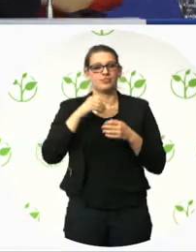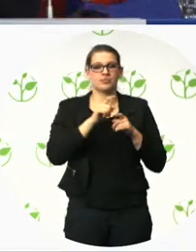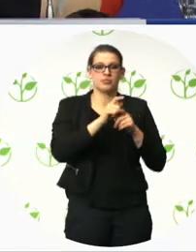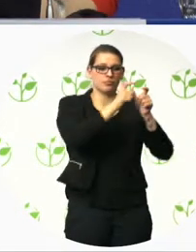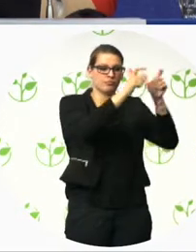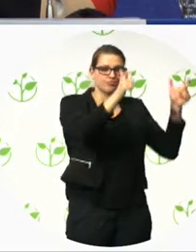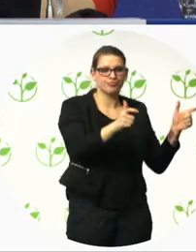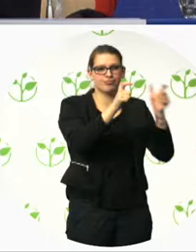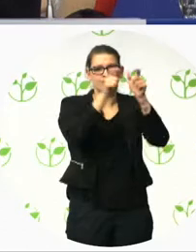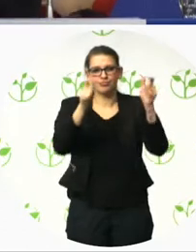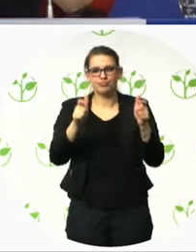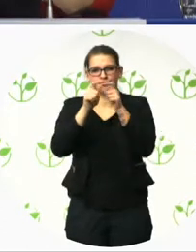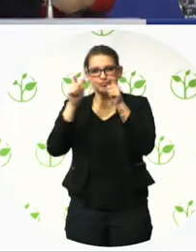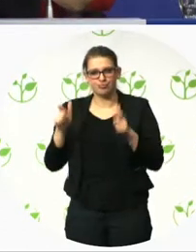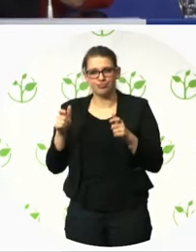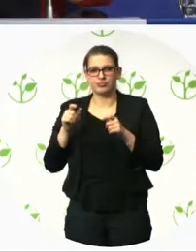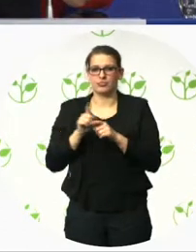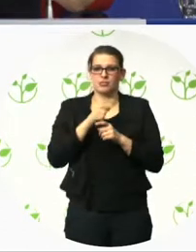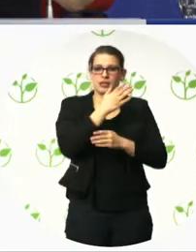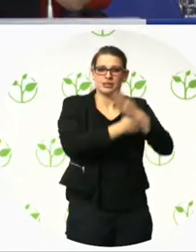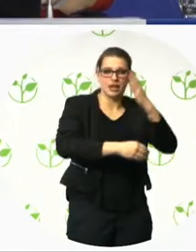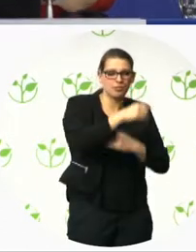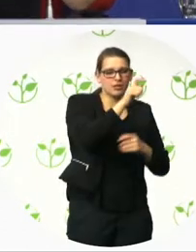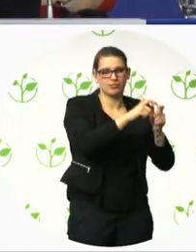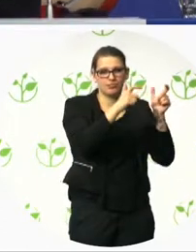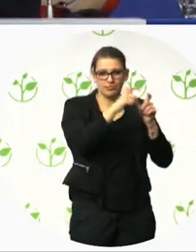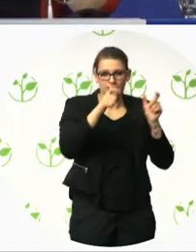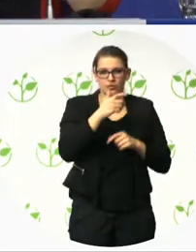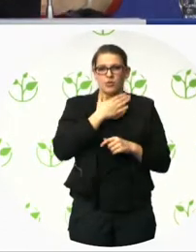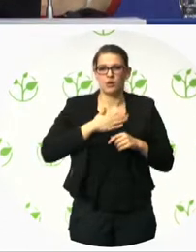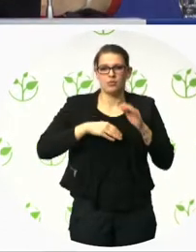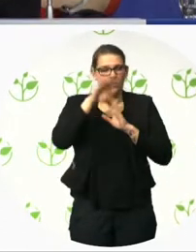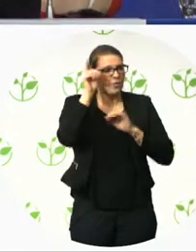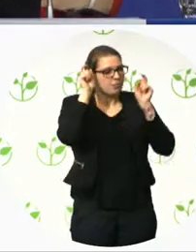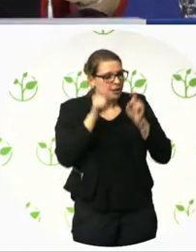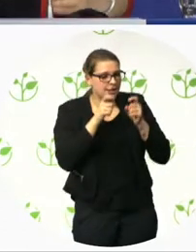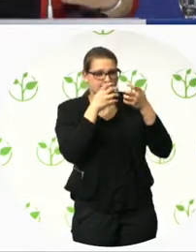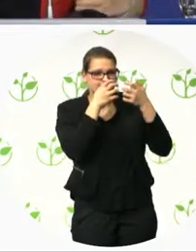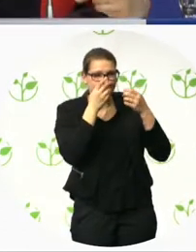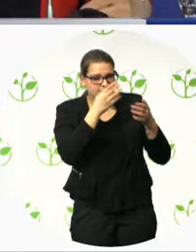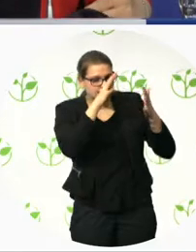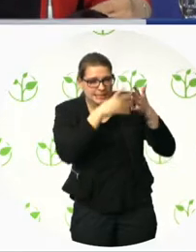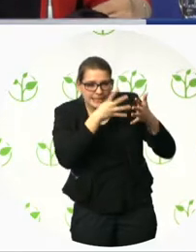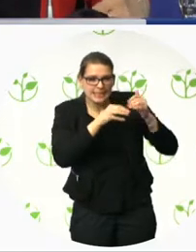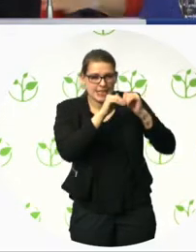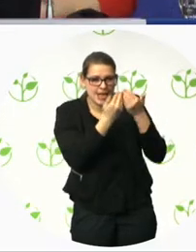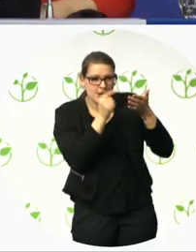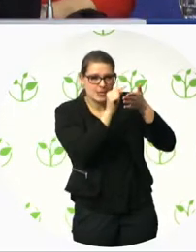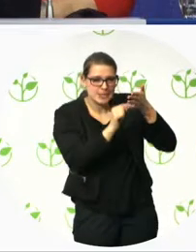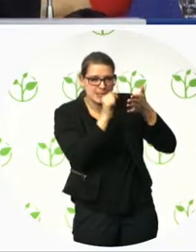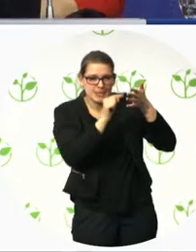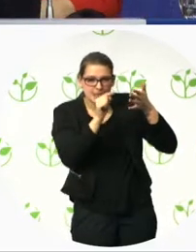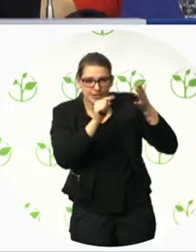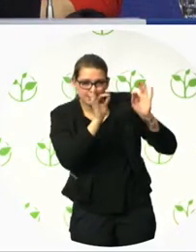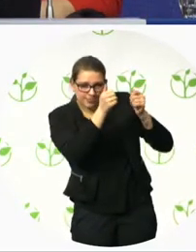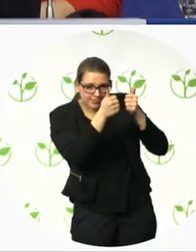and harder. Because if we are going to reach this plan within 2025, there is a